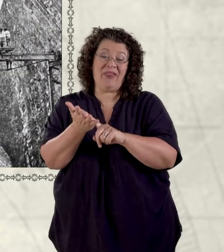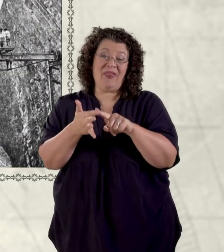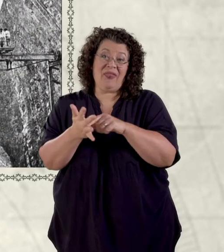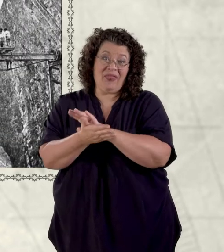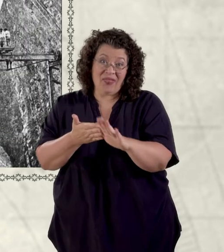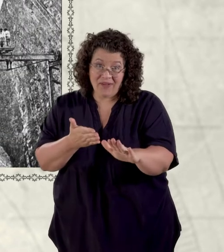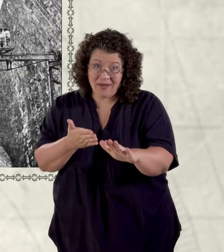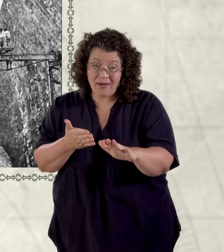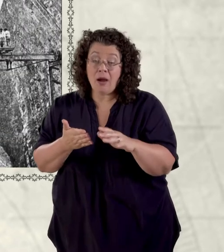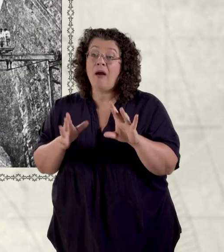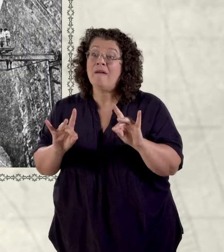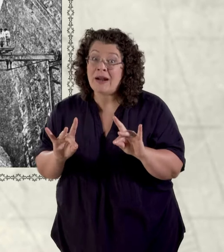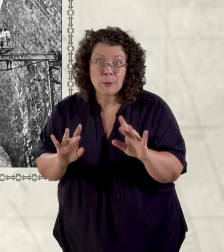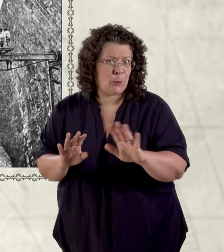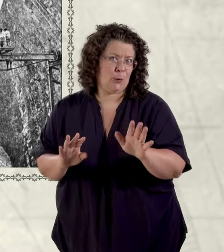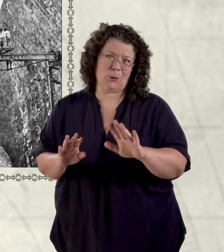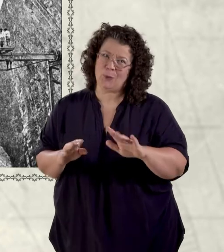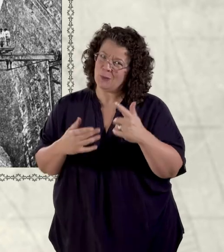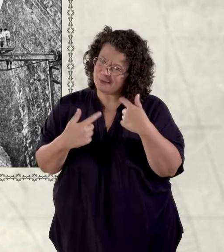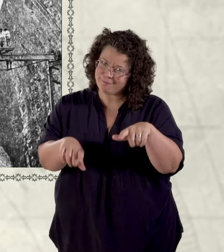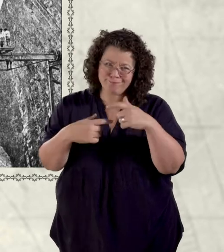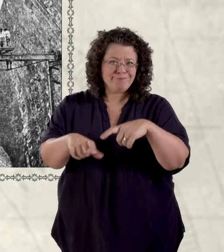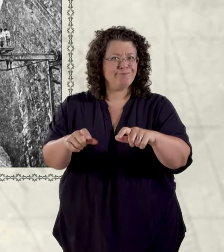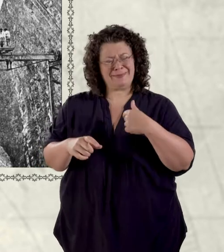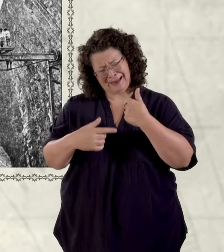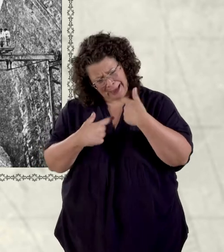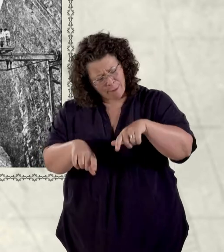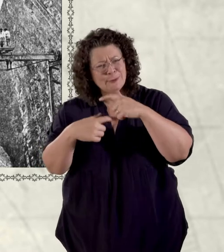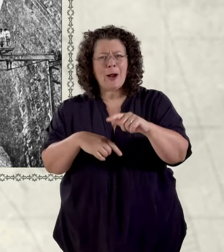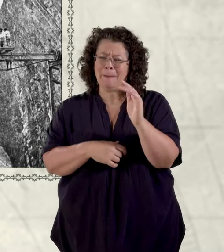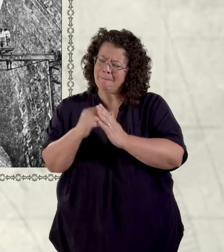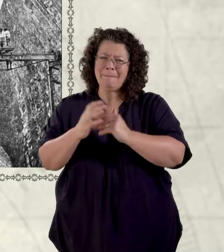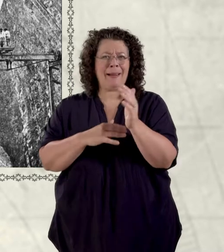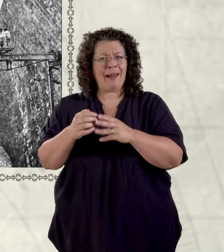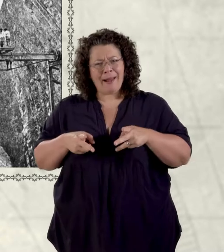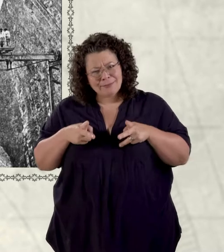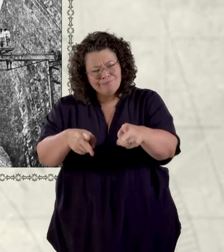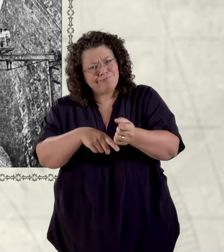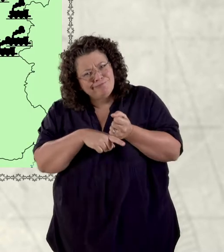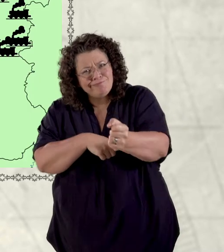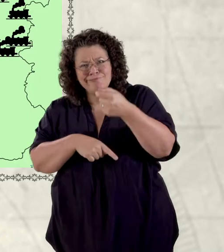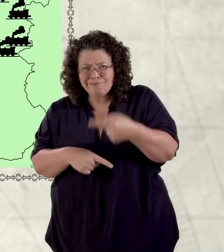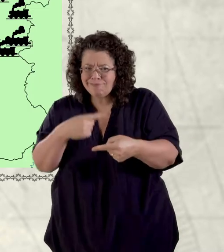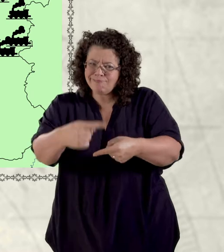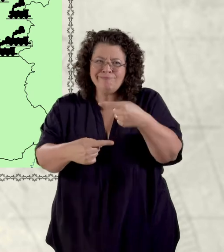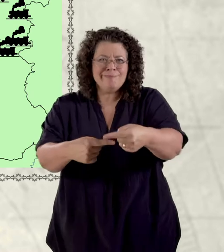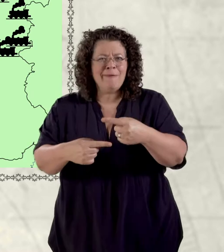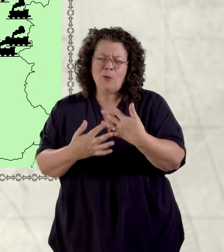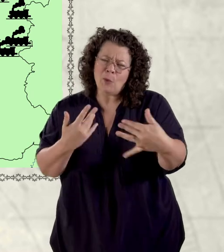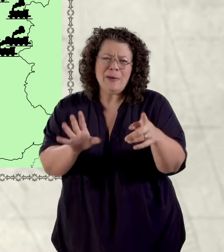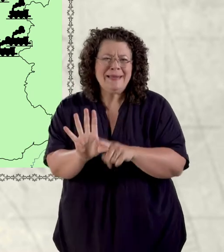wasn't the end of it oh no i carried on building railways for the coming years tenby